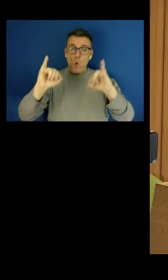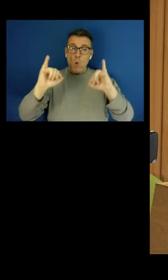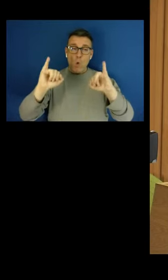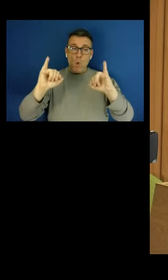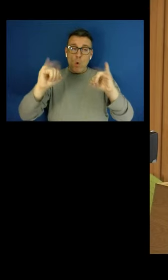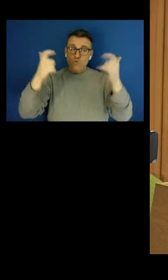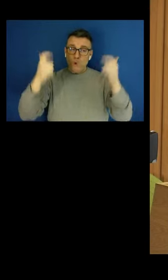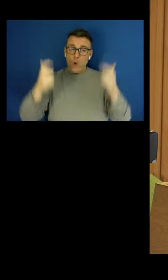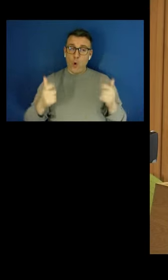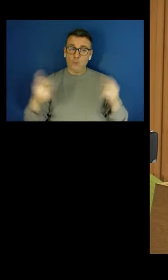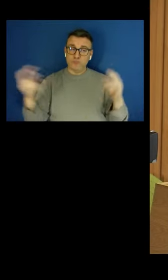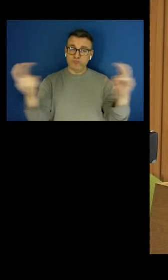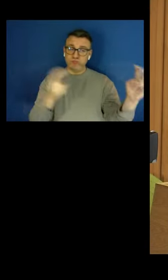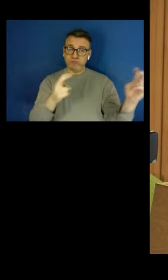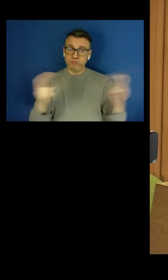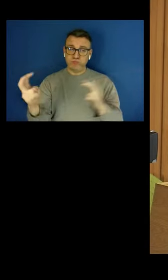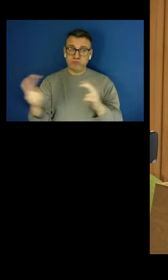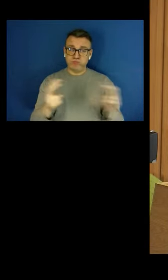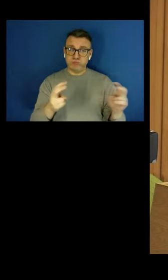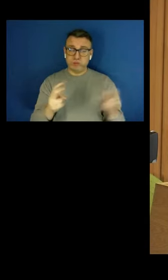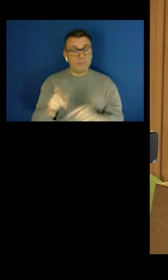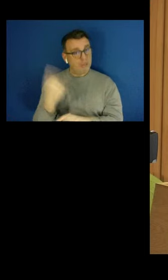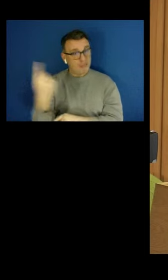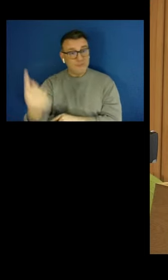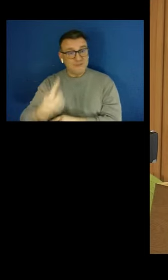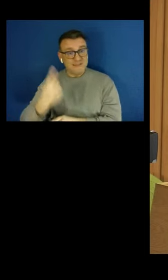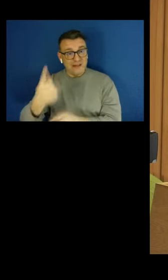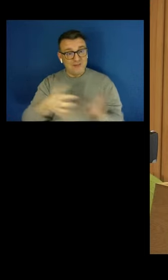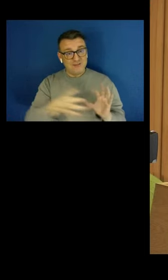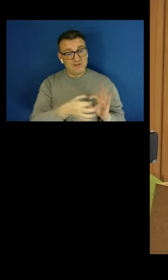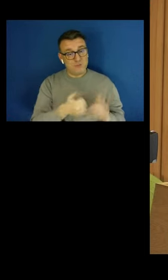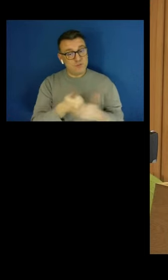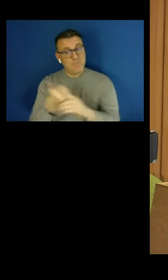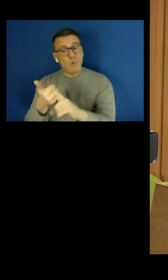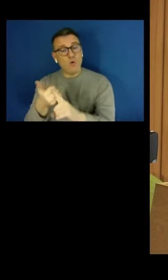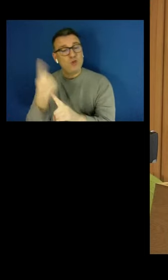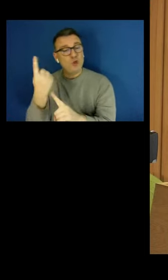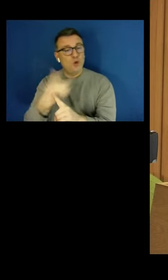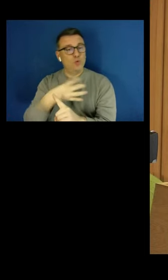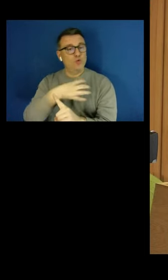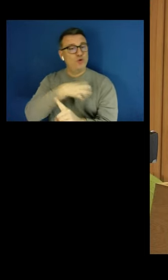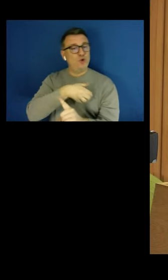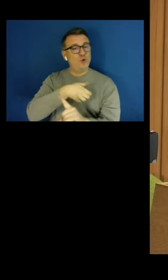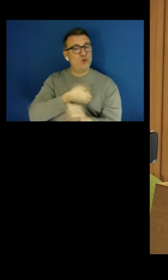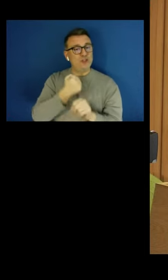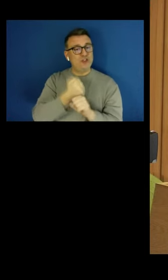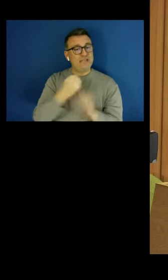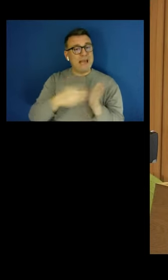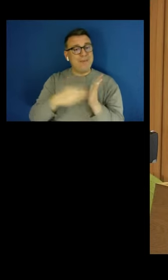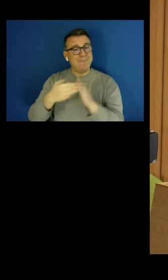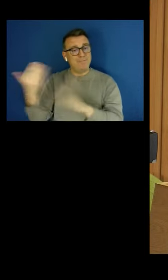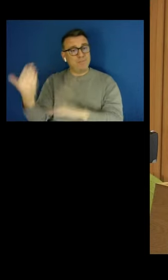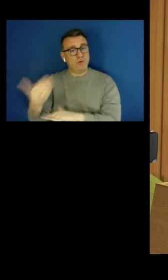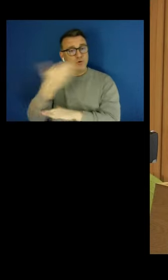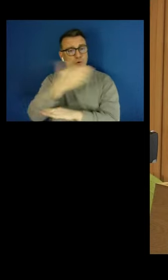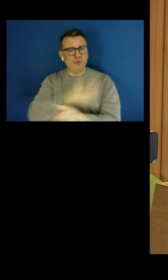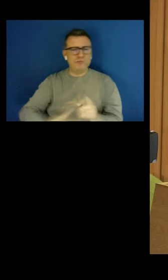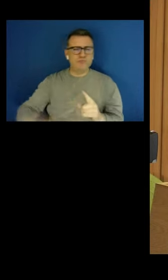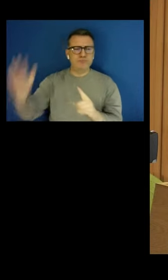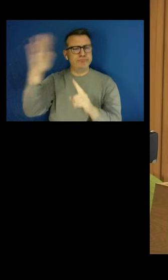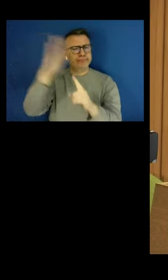with the support of the GMB Trade Union, took that case to the Supreme Court, where finally they won.